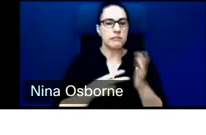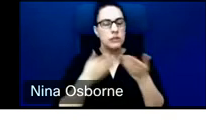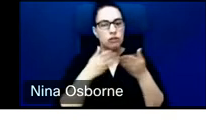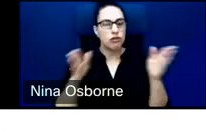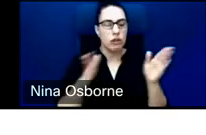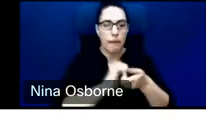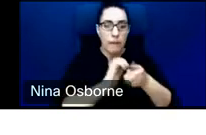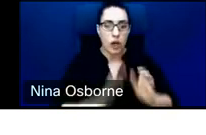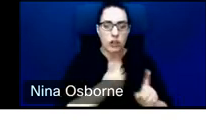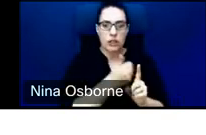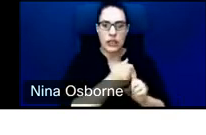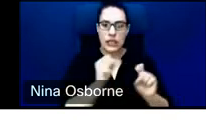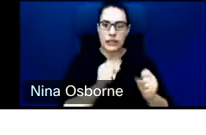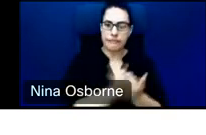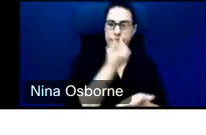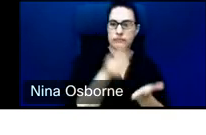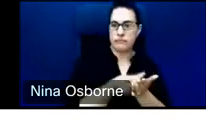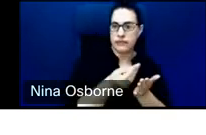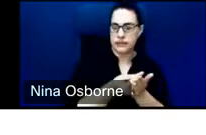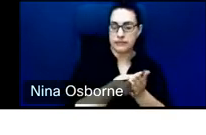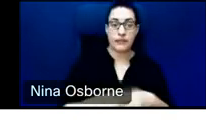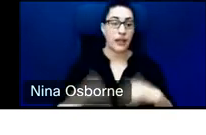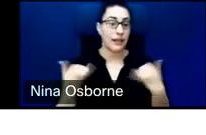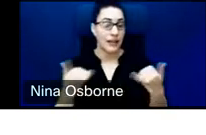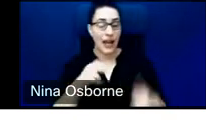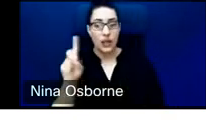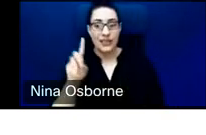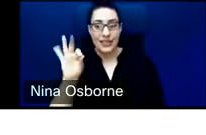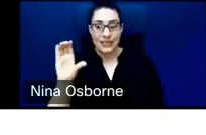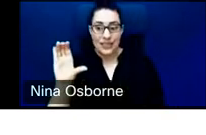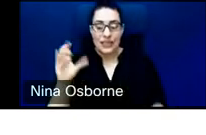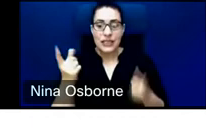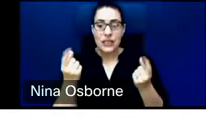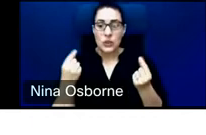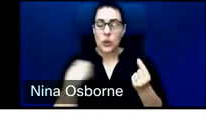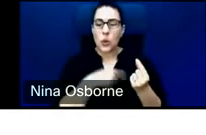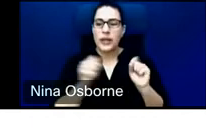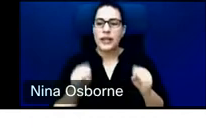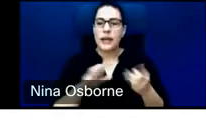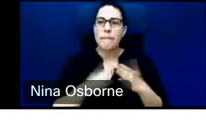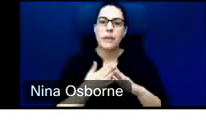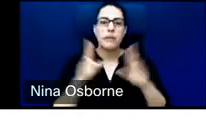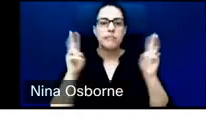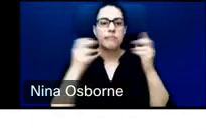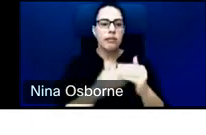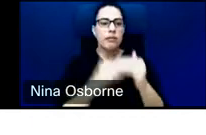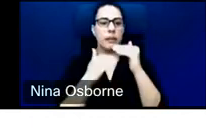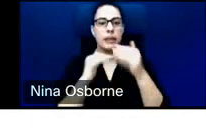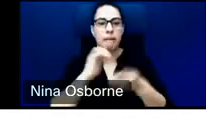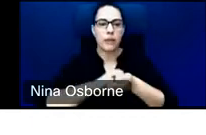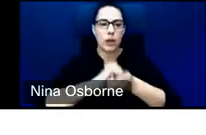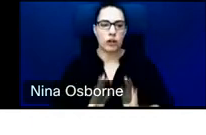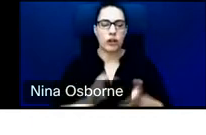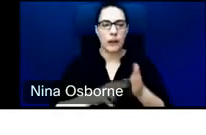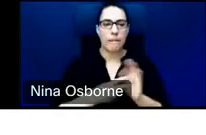limited partners. What DFC can do now is it can be a limited partner and help to provide and provide equity to a general